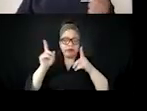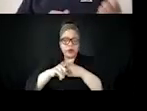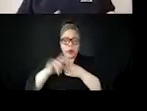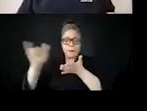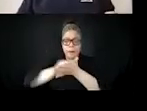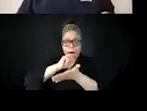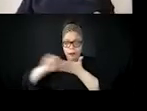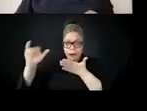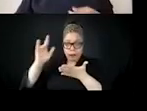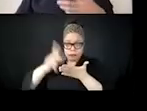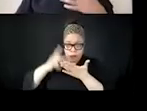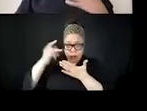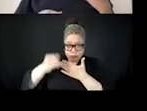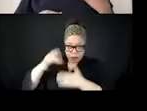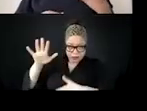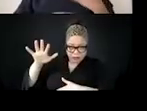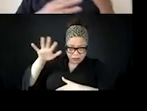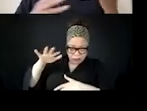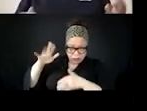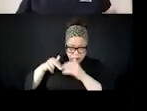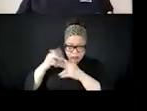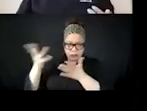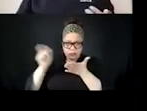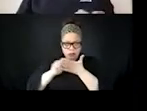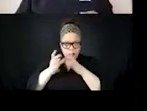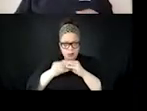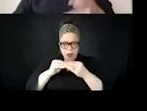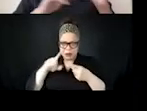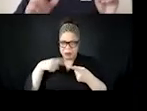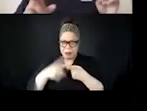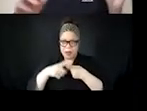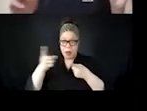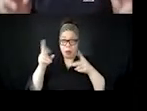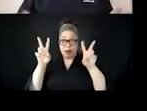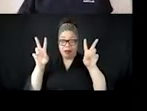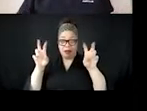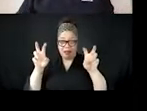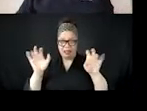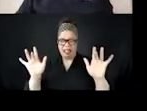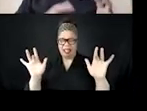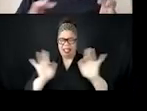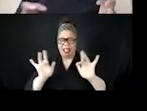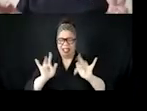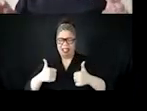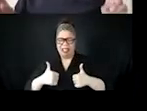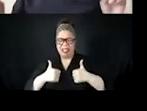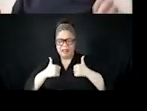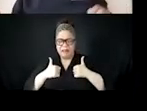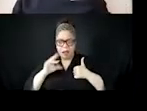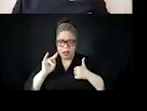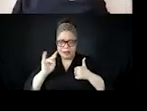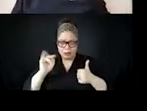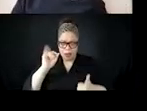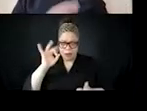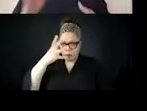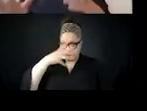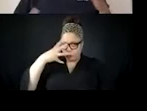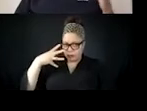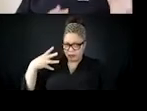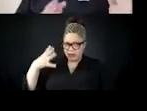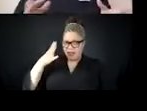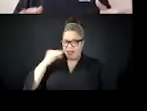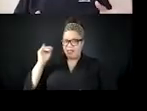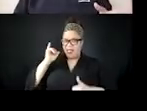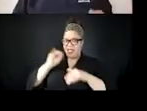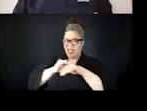heat took on their children. And they start, uh, headline stories, how babies are baked and little lines of hearses to drive up